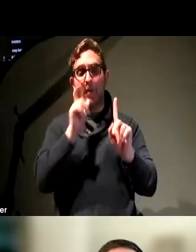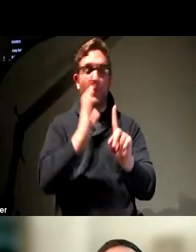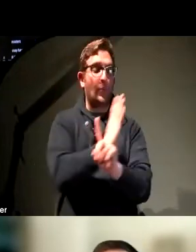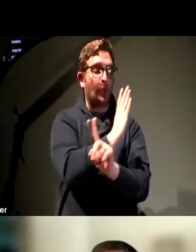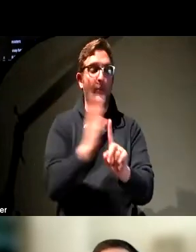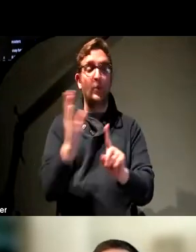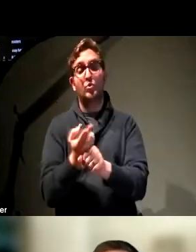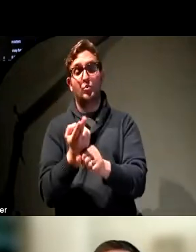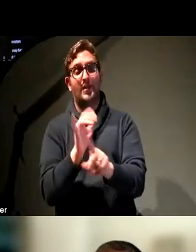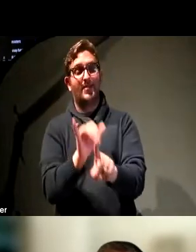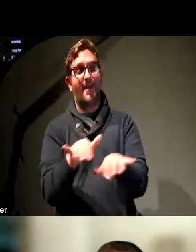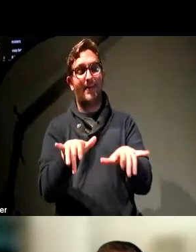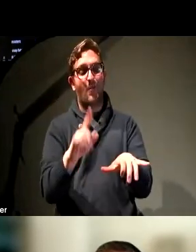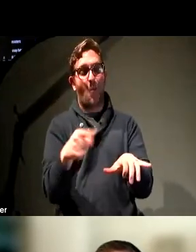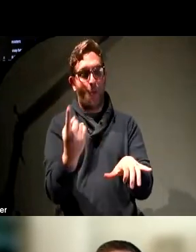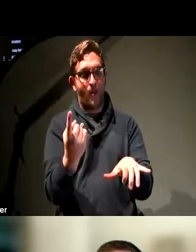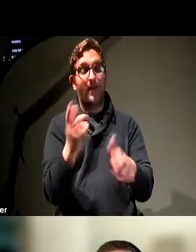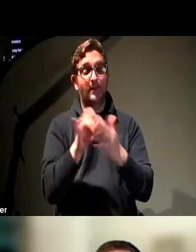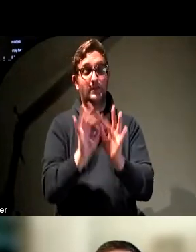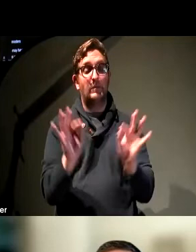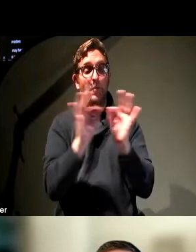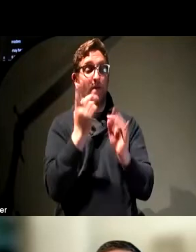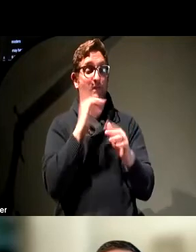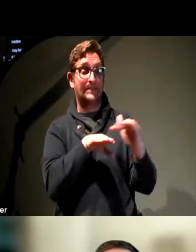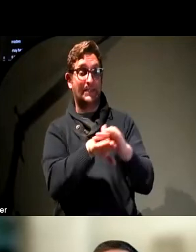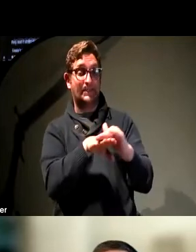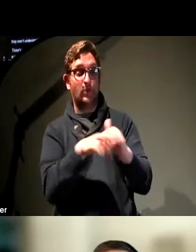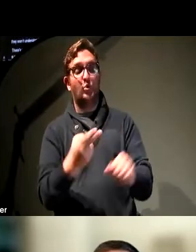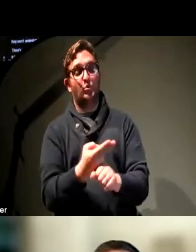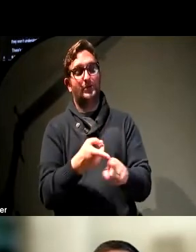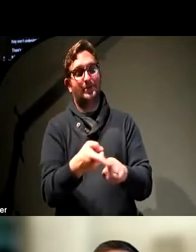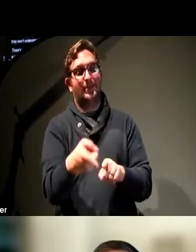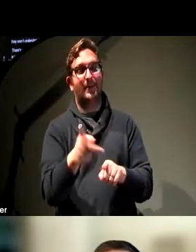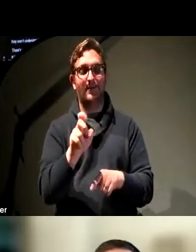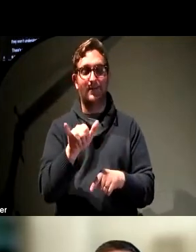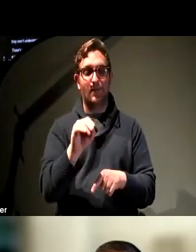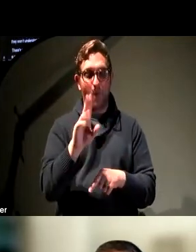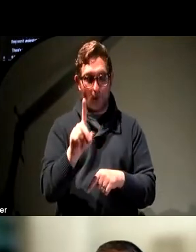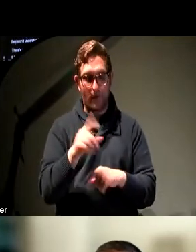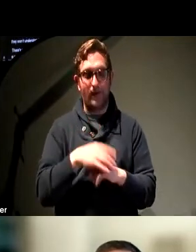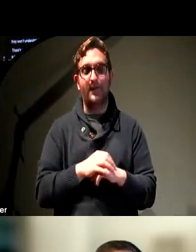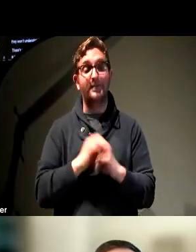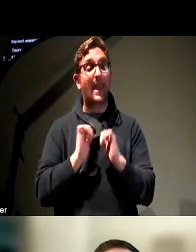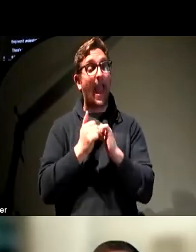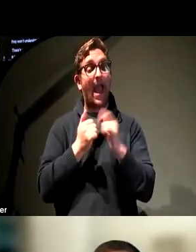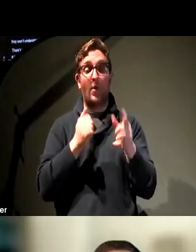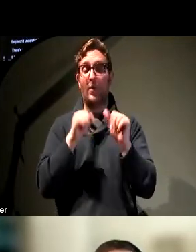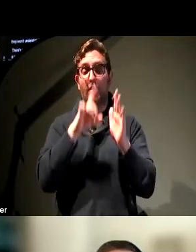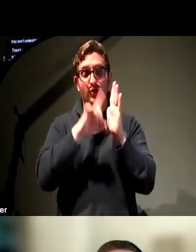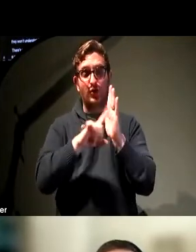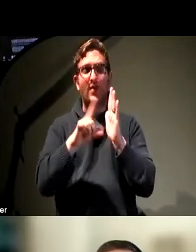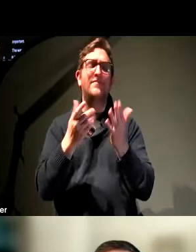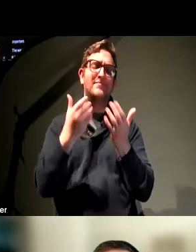whom keyboard accessibility is really, really important. The way that you can begin to check for this, and there's some nuance,